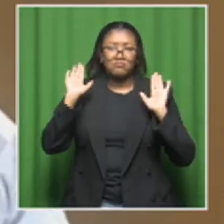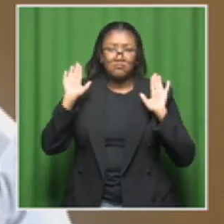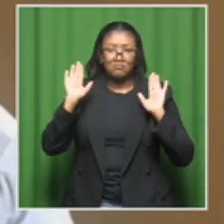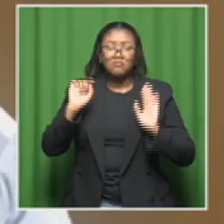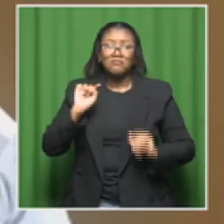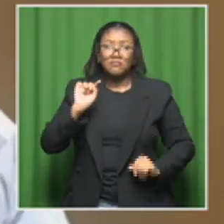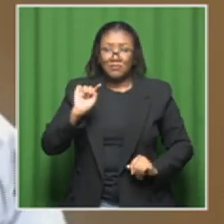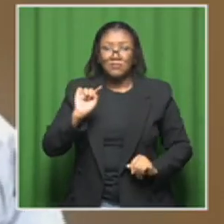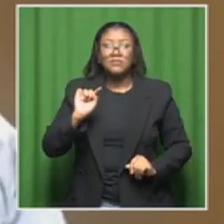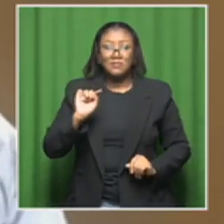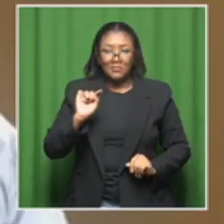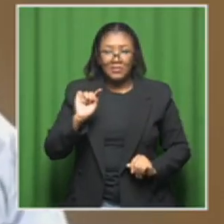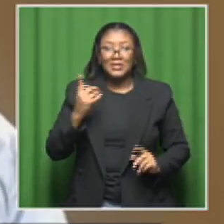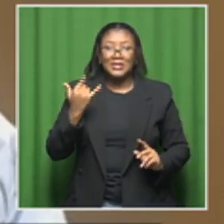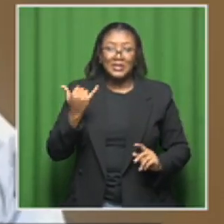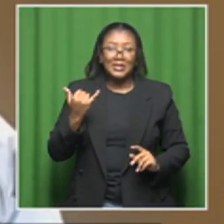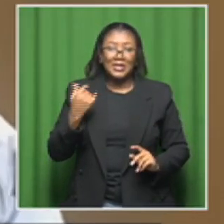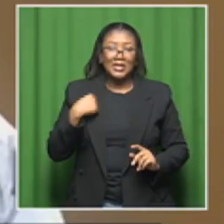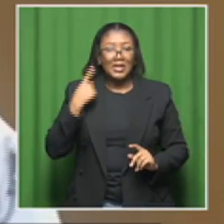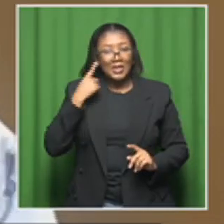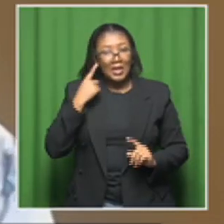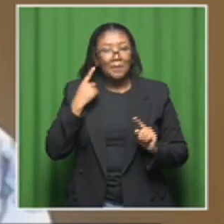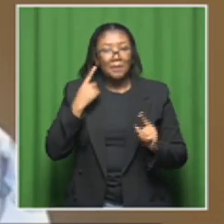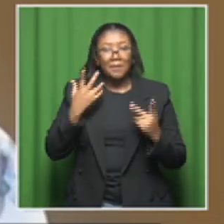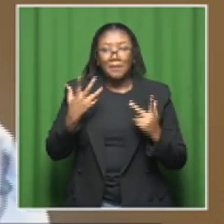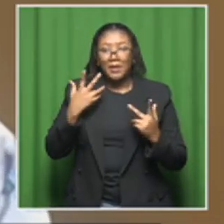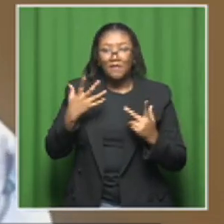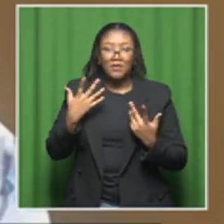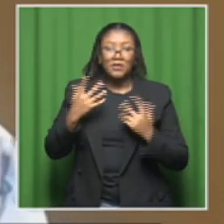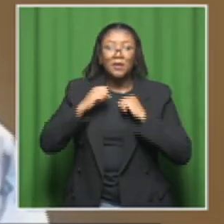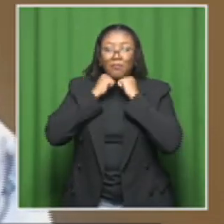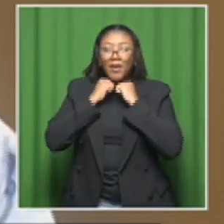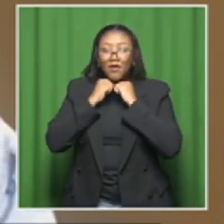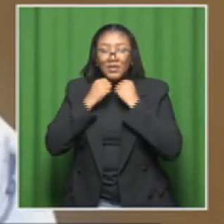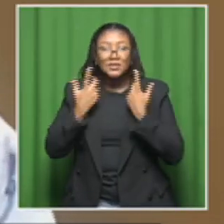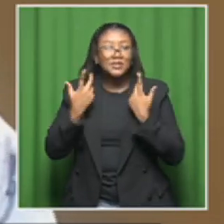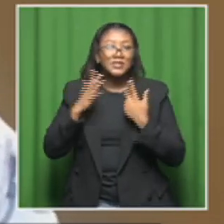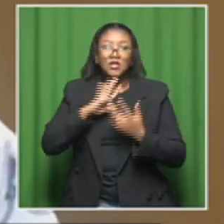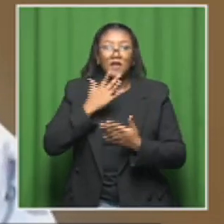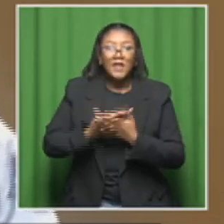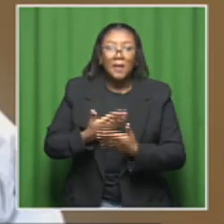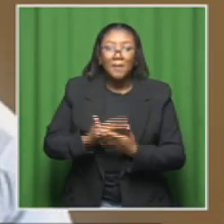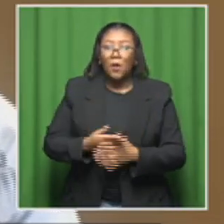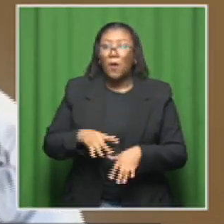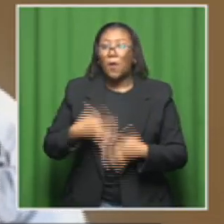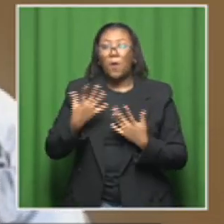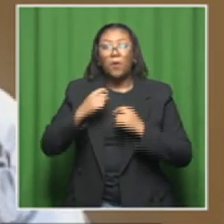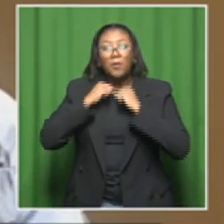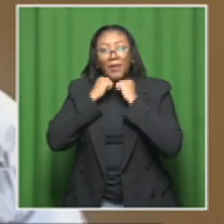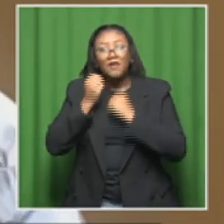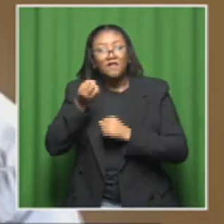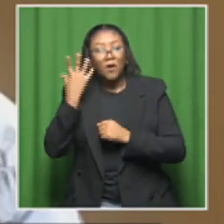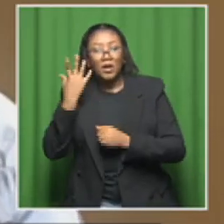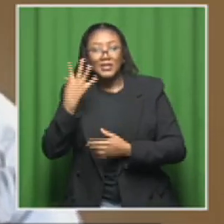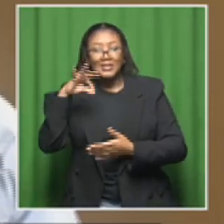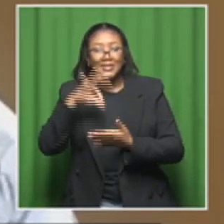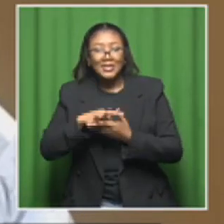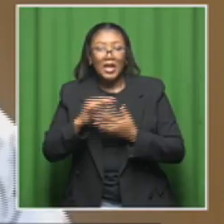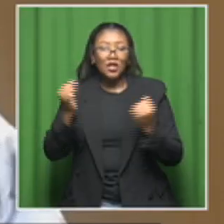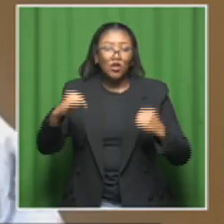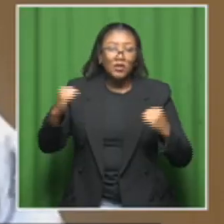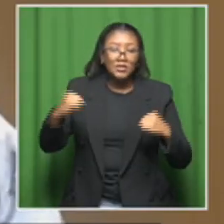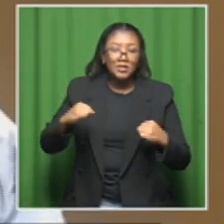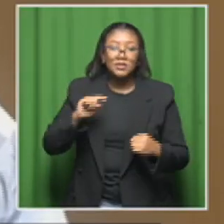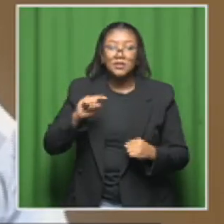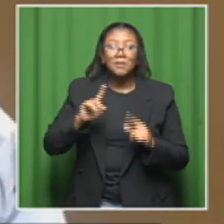that's a logistic issue. The parents haven't been available or they have forgotten. But we do know that probably in a